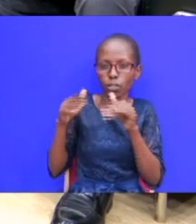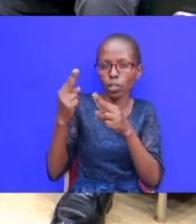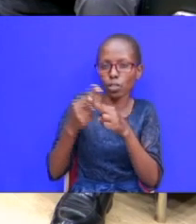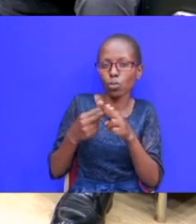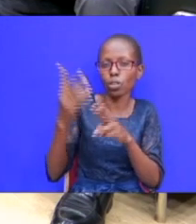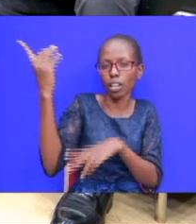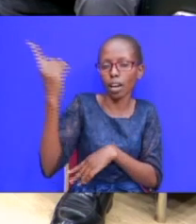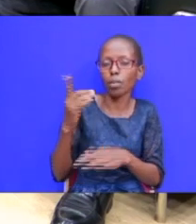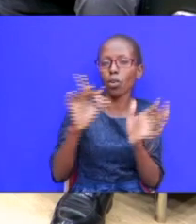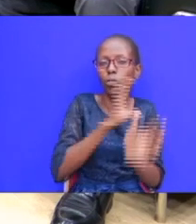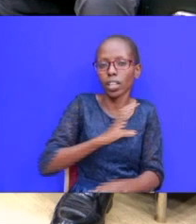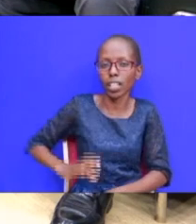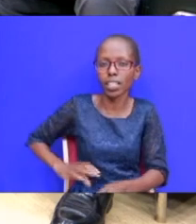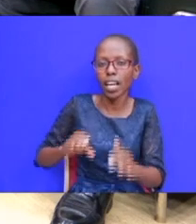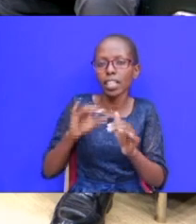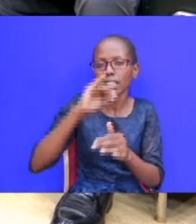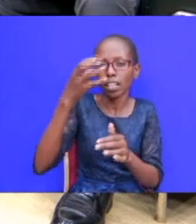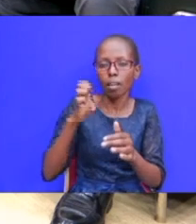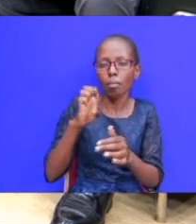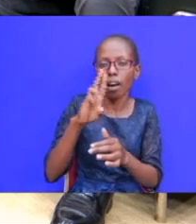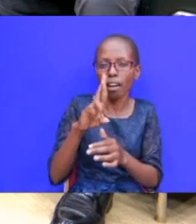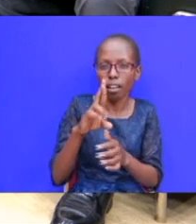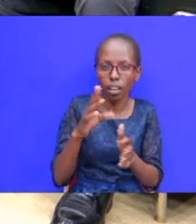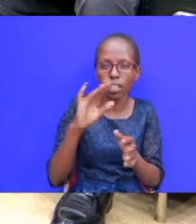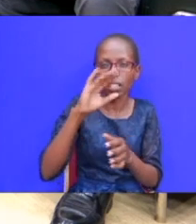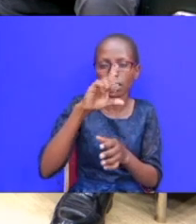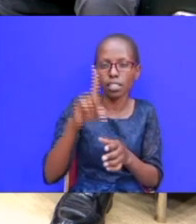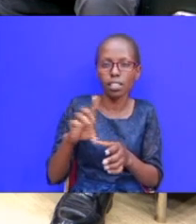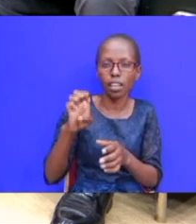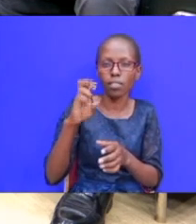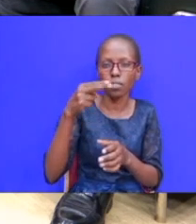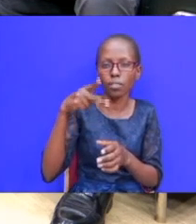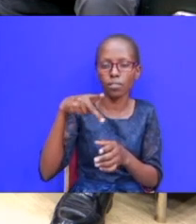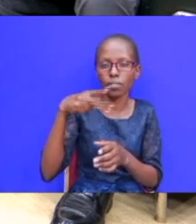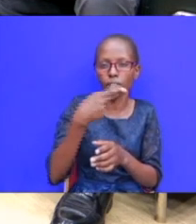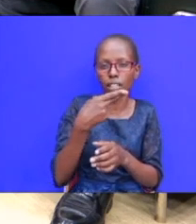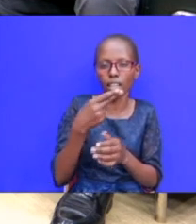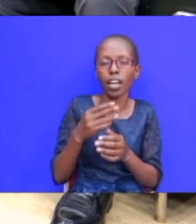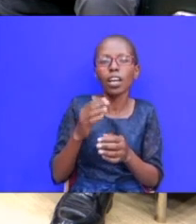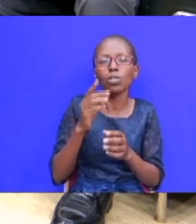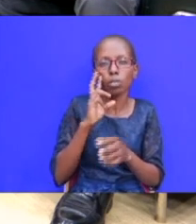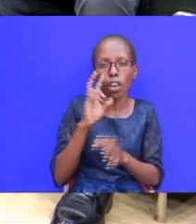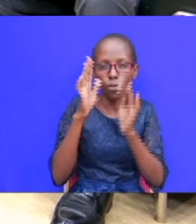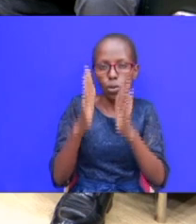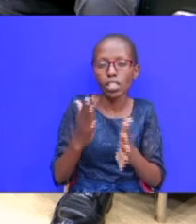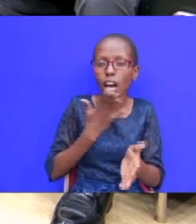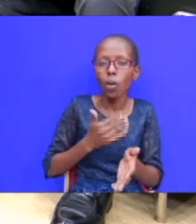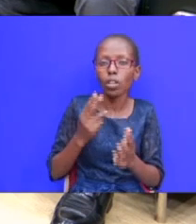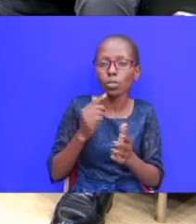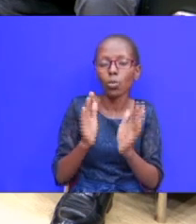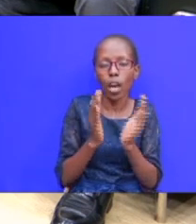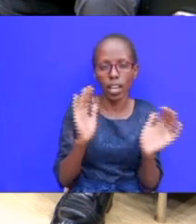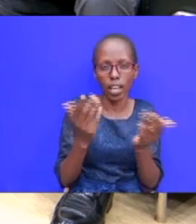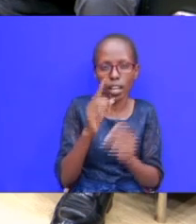can see that in jeremiah chapter 30 verse 7 and zephaniah chapter 1 verse 14 to 18. so um to my beloved viewers i just want to encourage you right